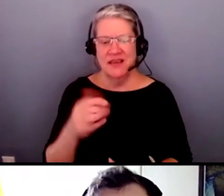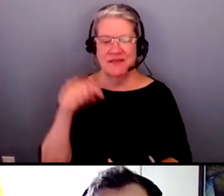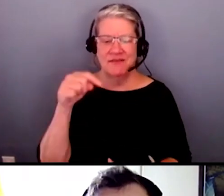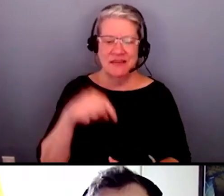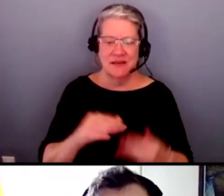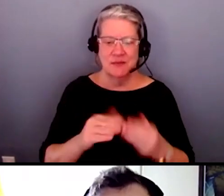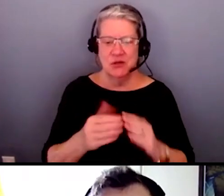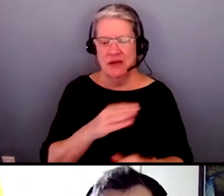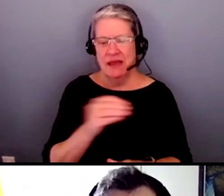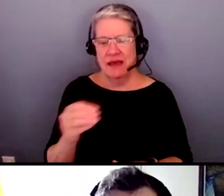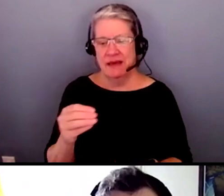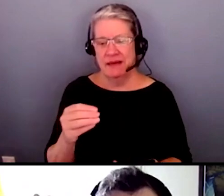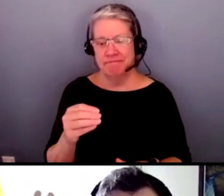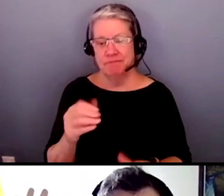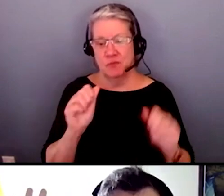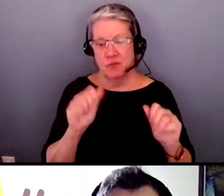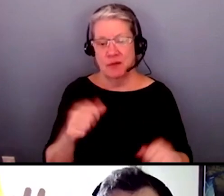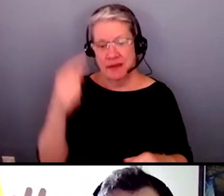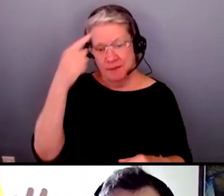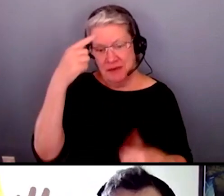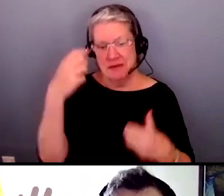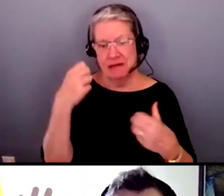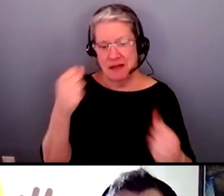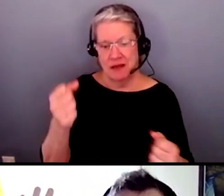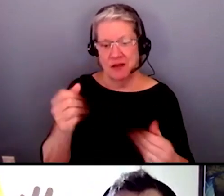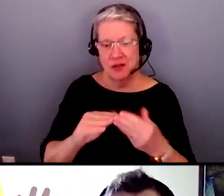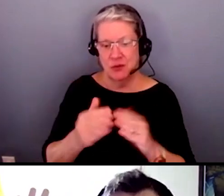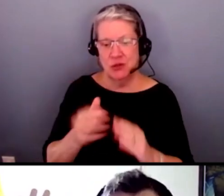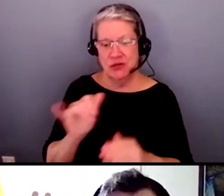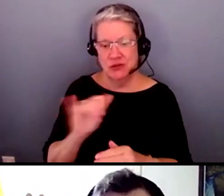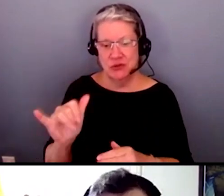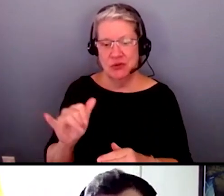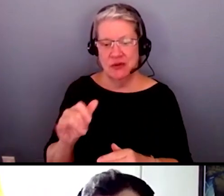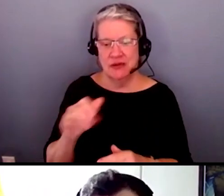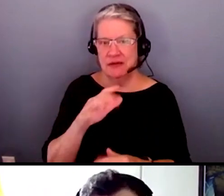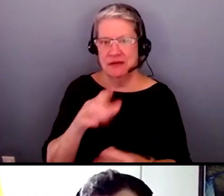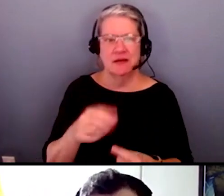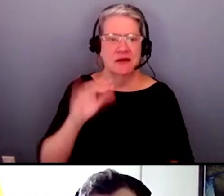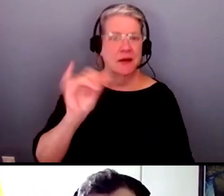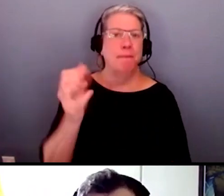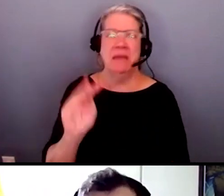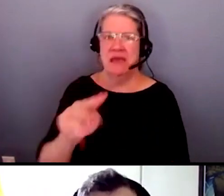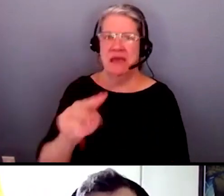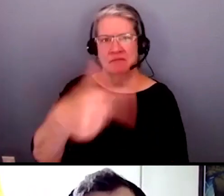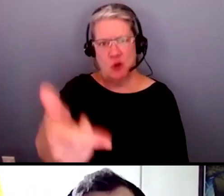it's so specialized for patients. Ben, you want to go ahead and jump in?